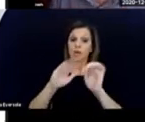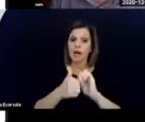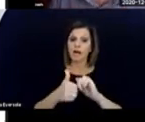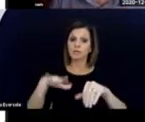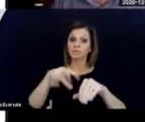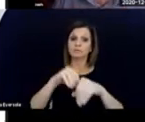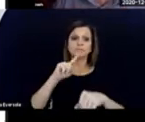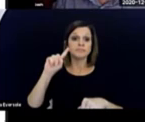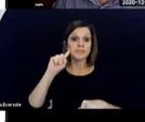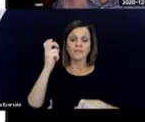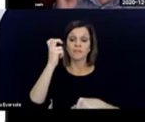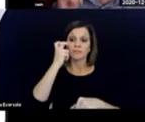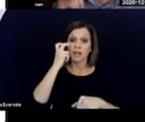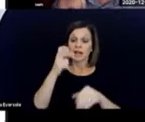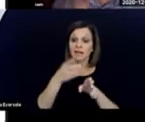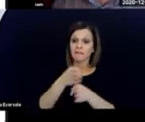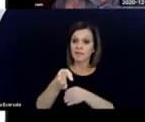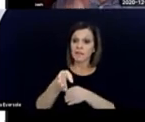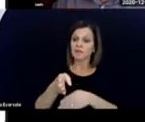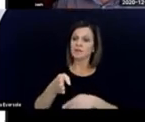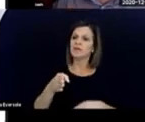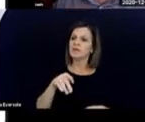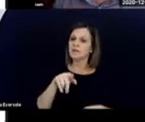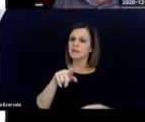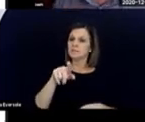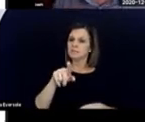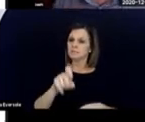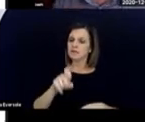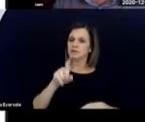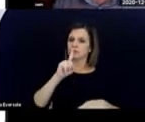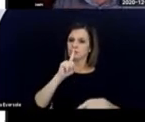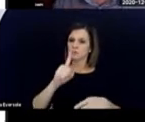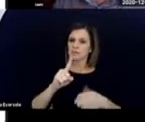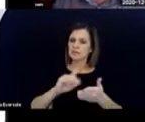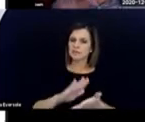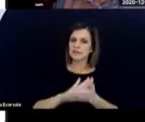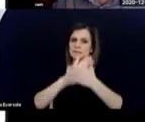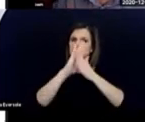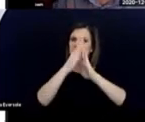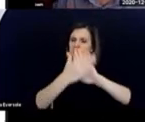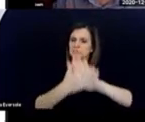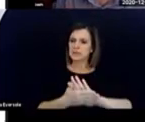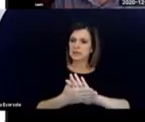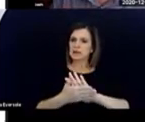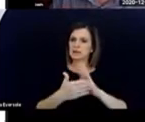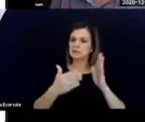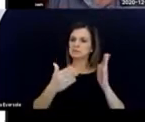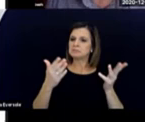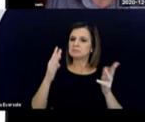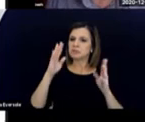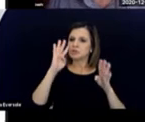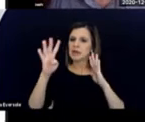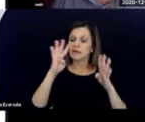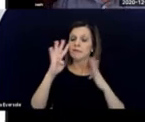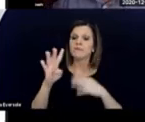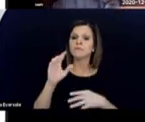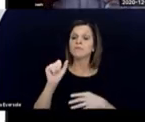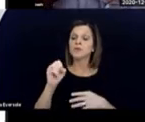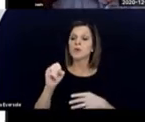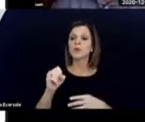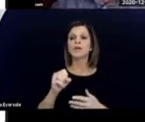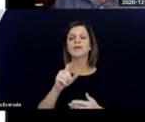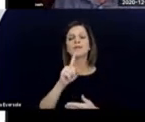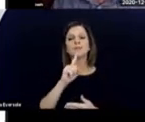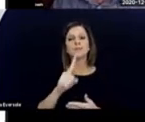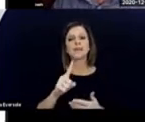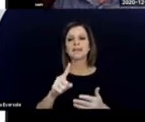eclectic. One thing about deaf-blind education is it's entirely promiscuous. It